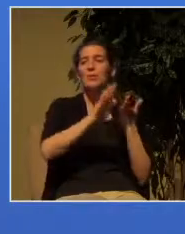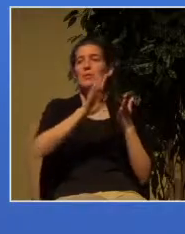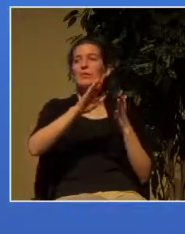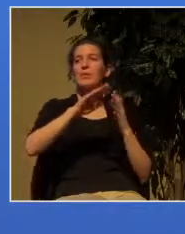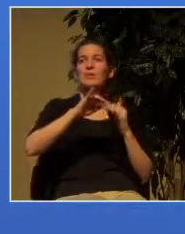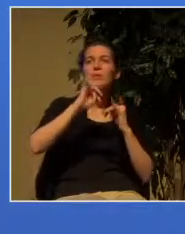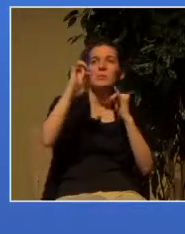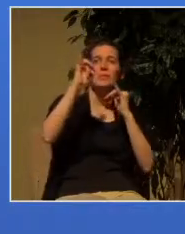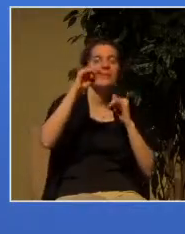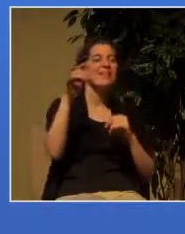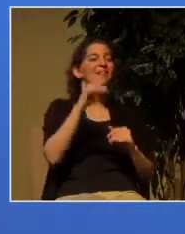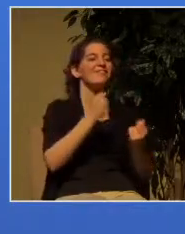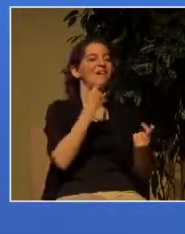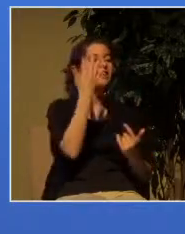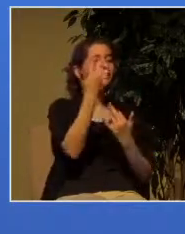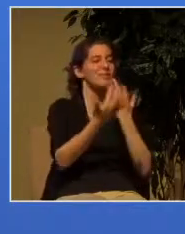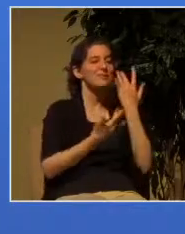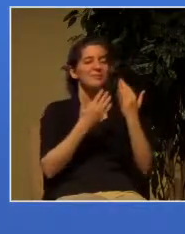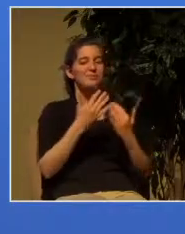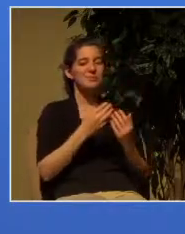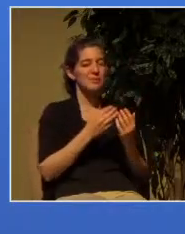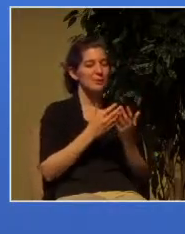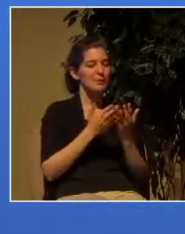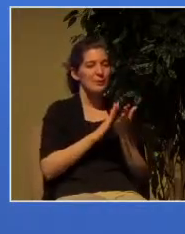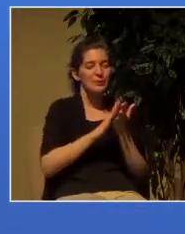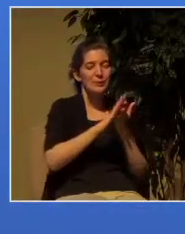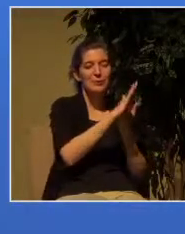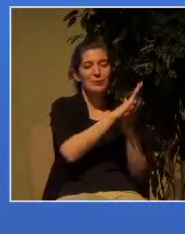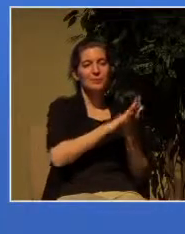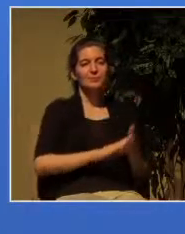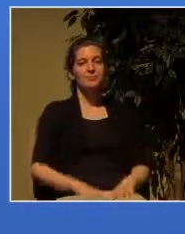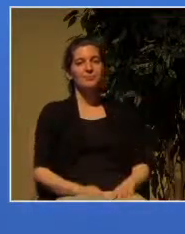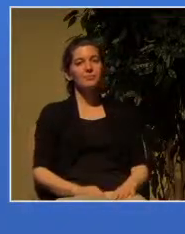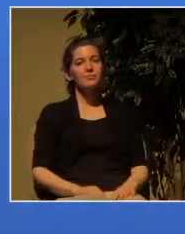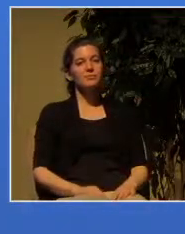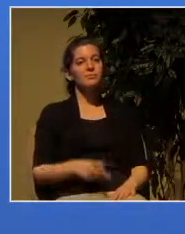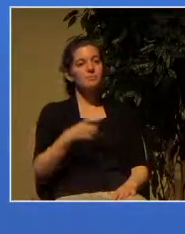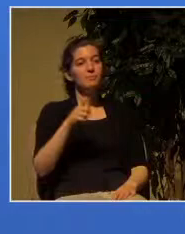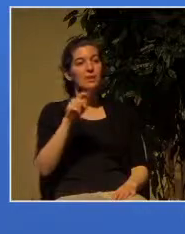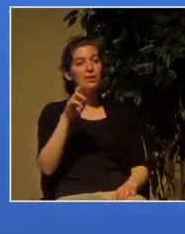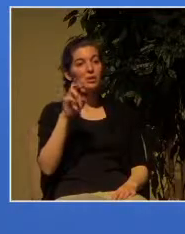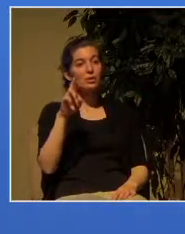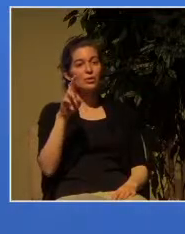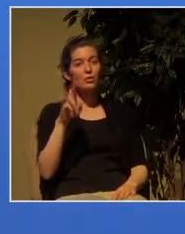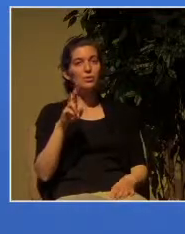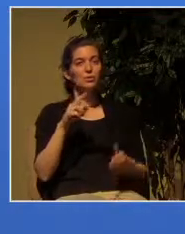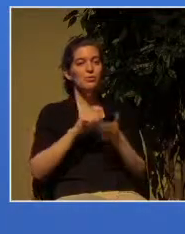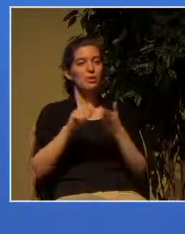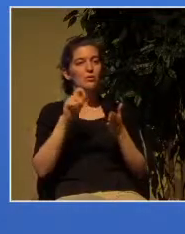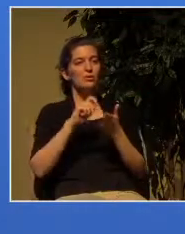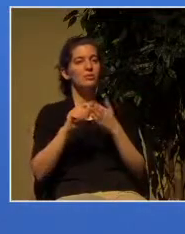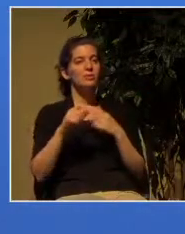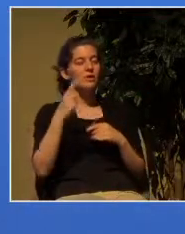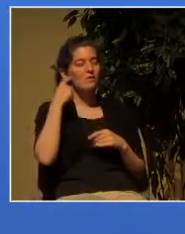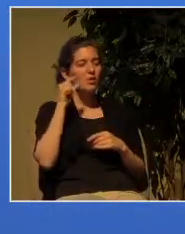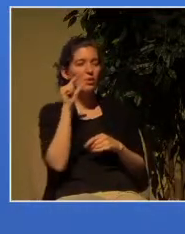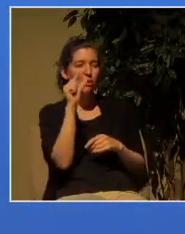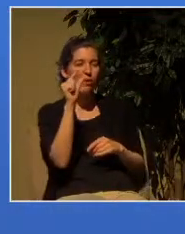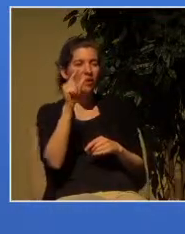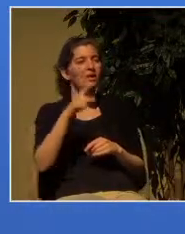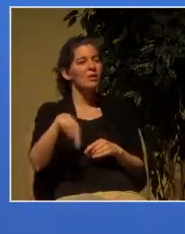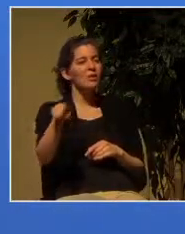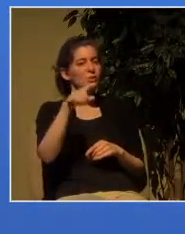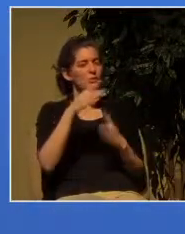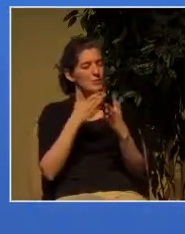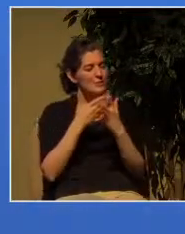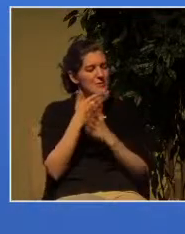1 the verses 6 and 7 puts it this way for a little while you may have had to suffer grief in all